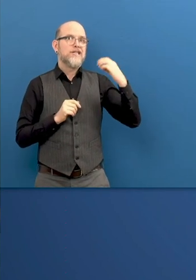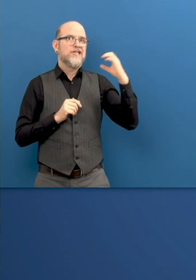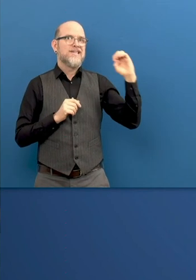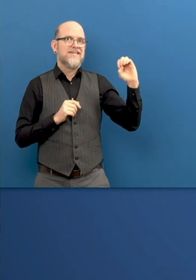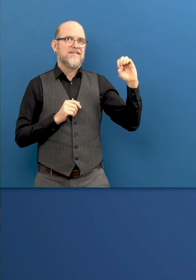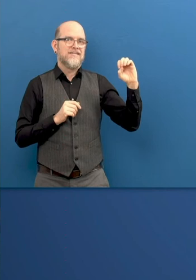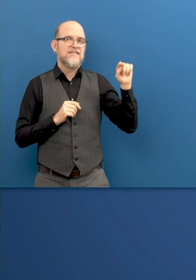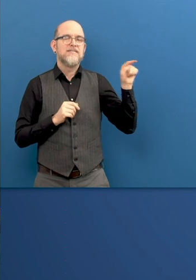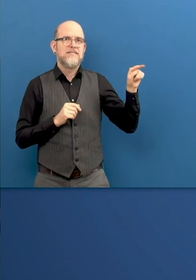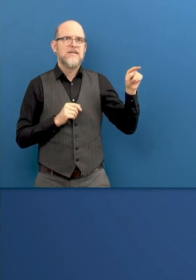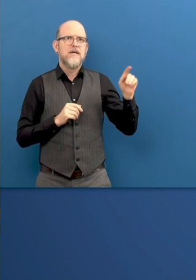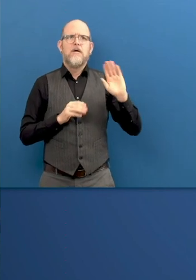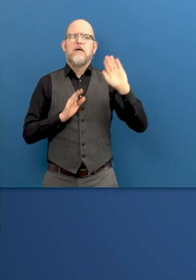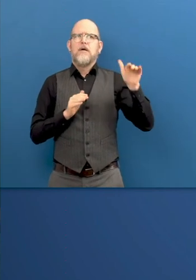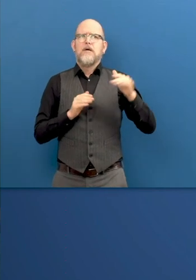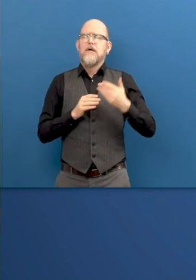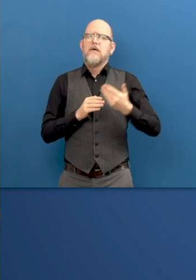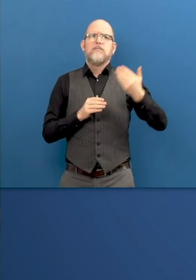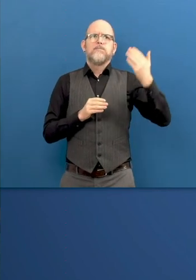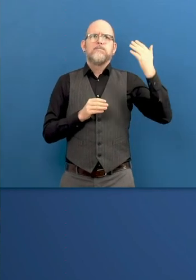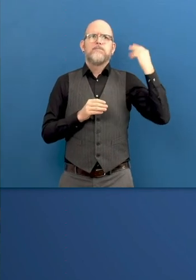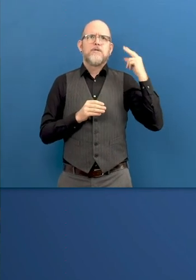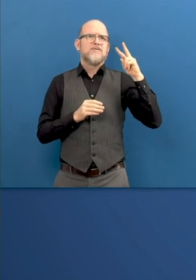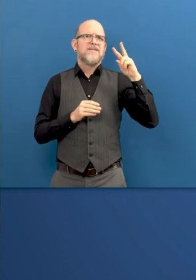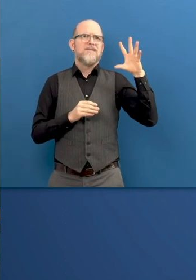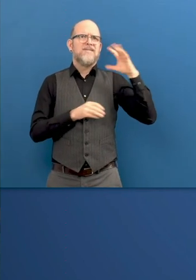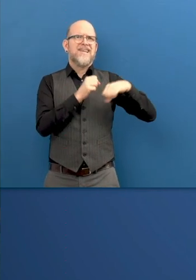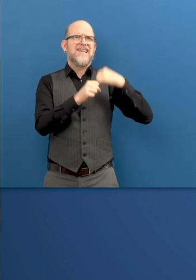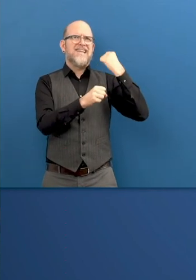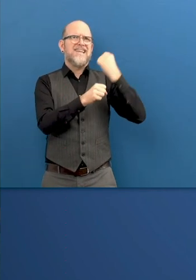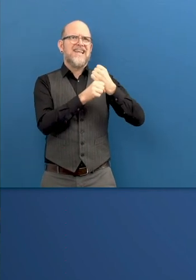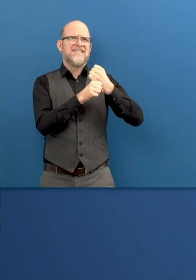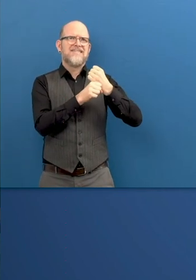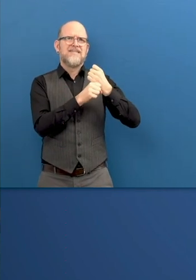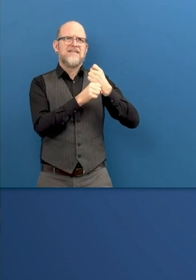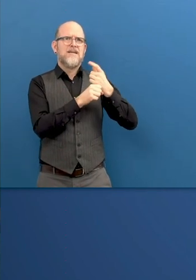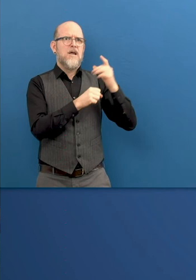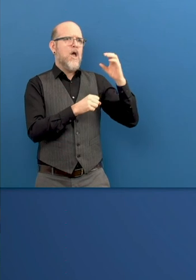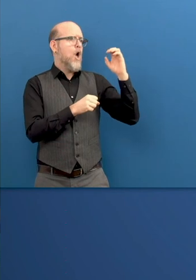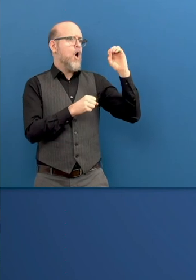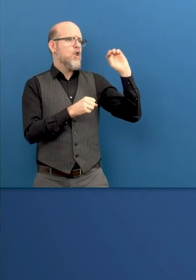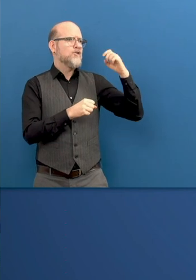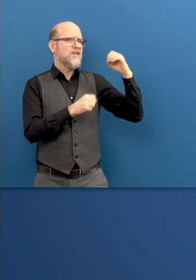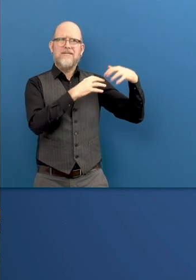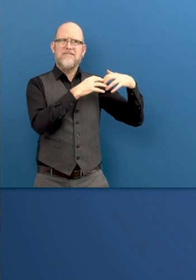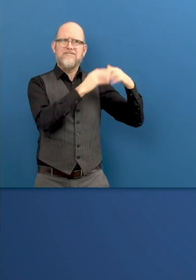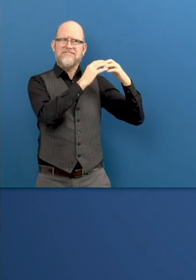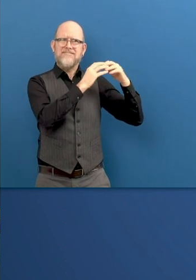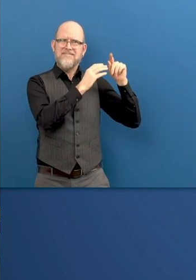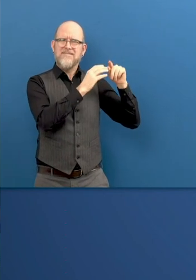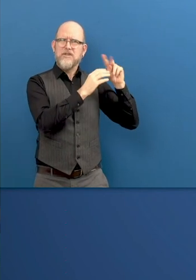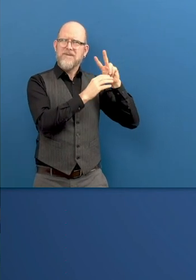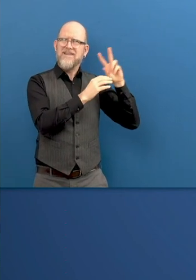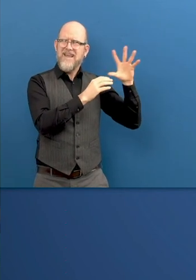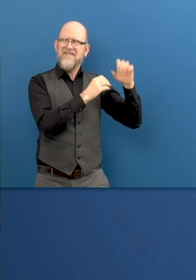20 something, 25 years ago. And we, I think that this is a good example and probably a best